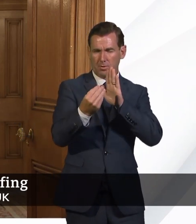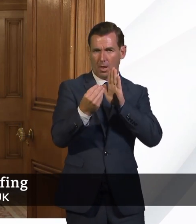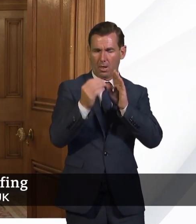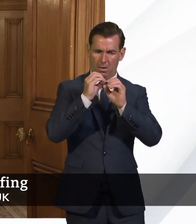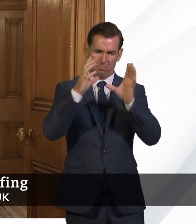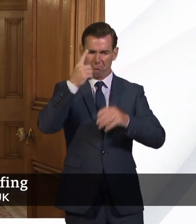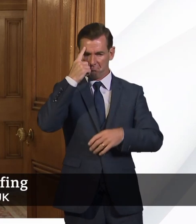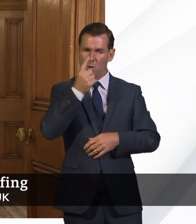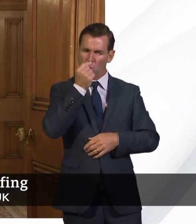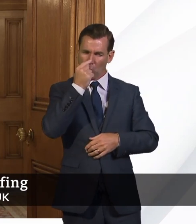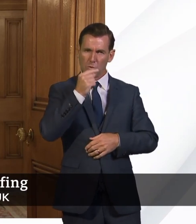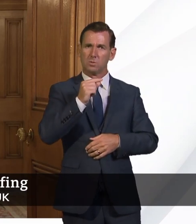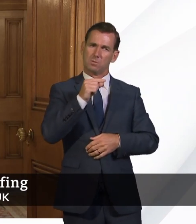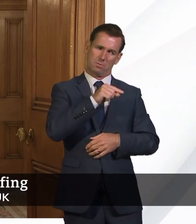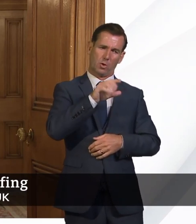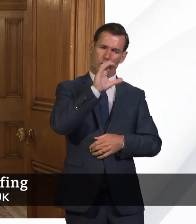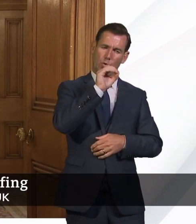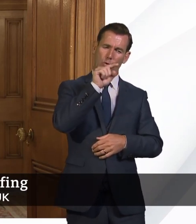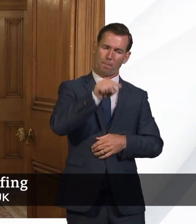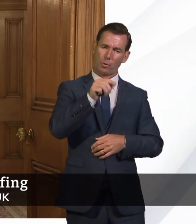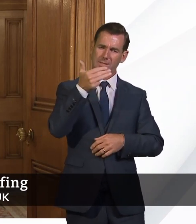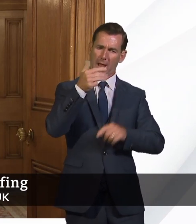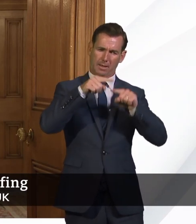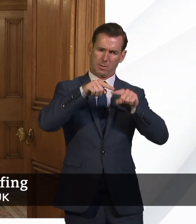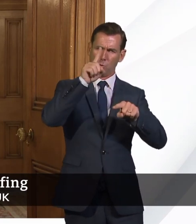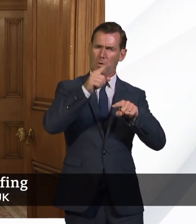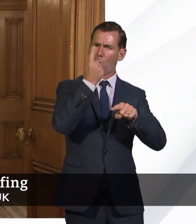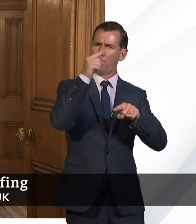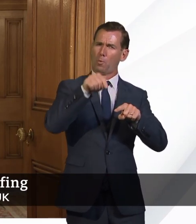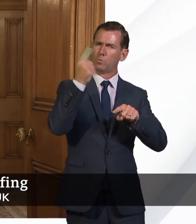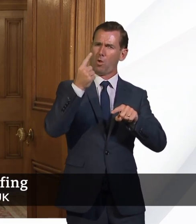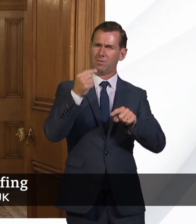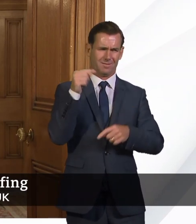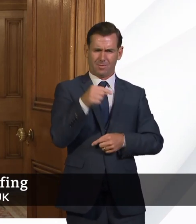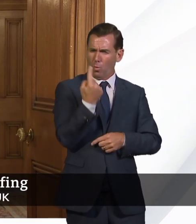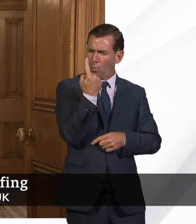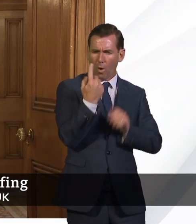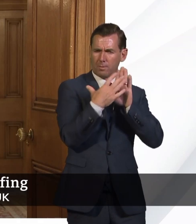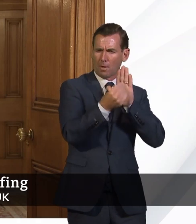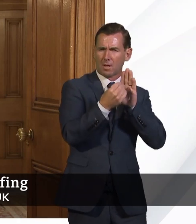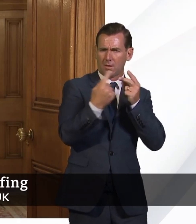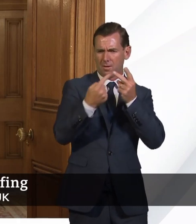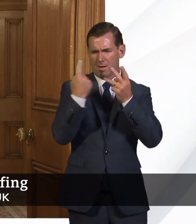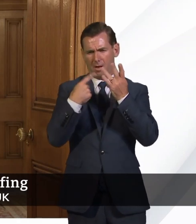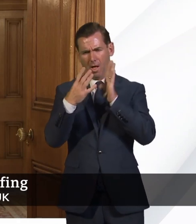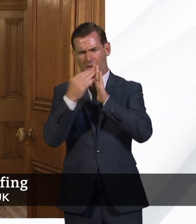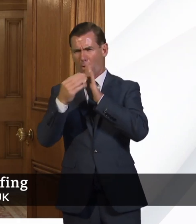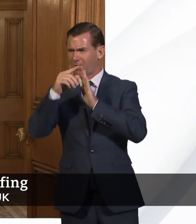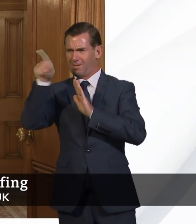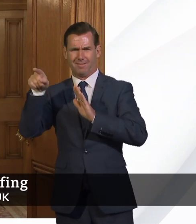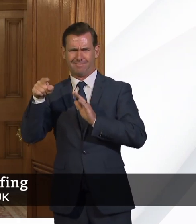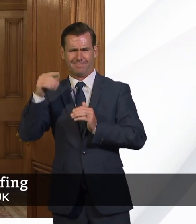0.9 and 1.1, but it's an outlier of the, I think, the central estimate. To answer your question directly,